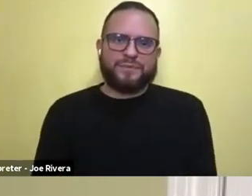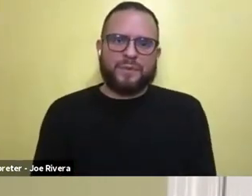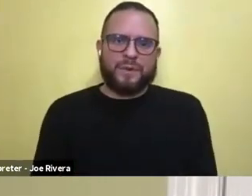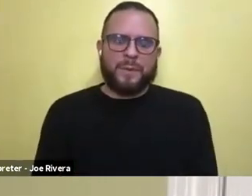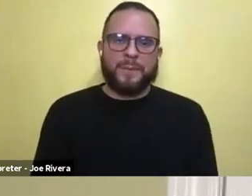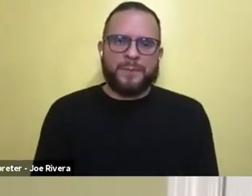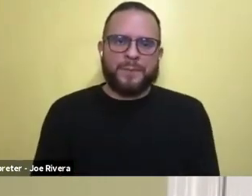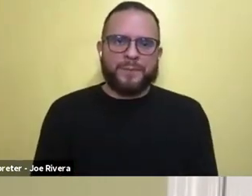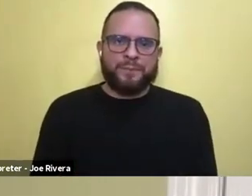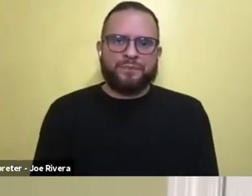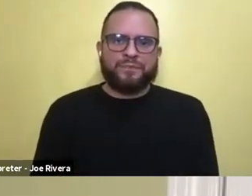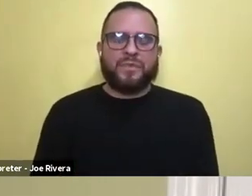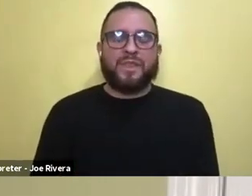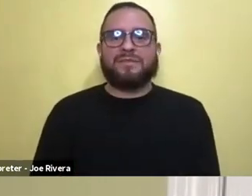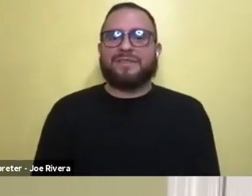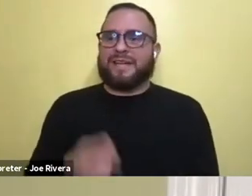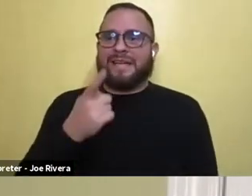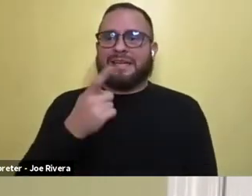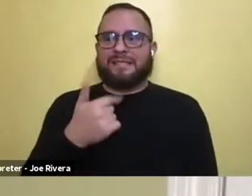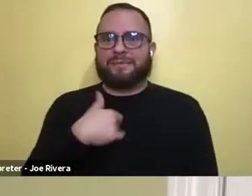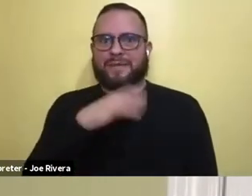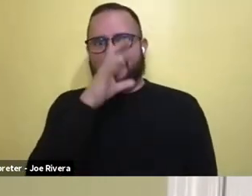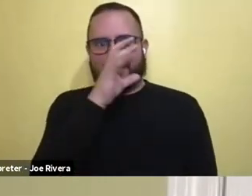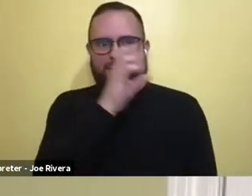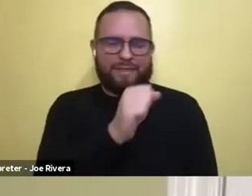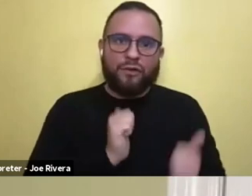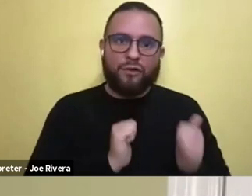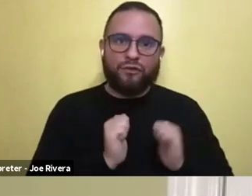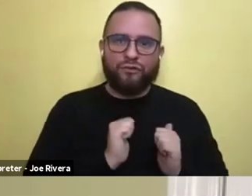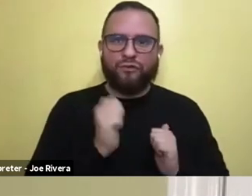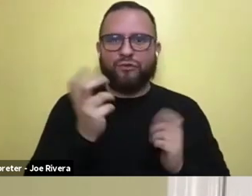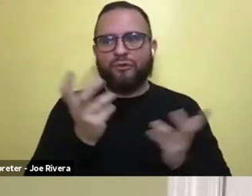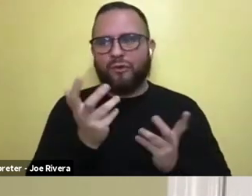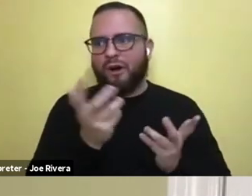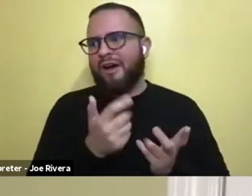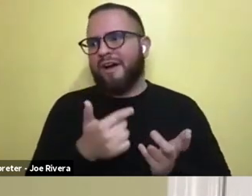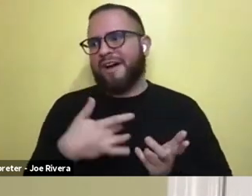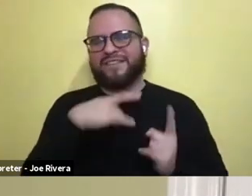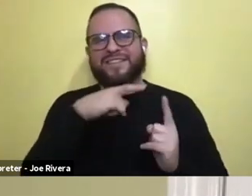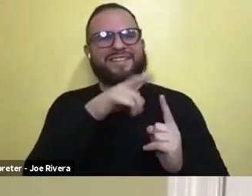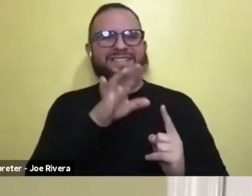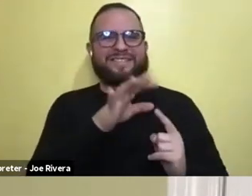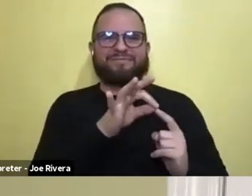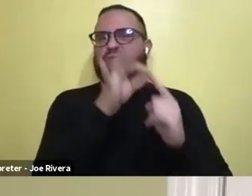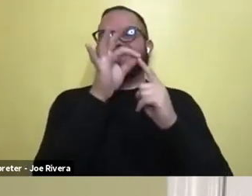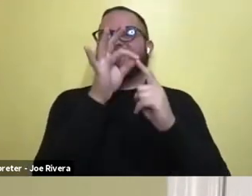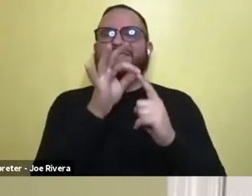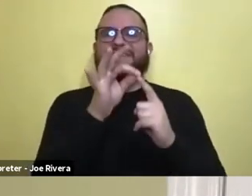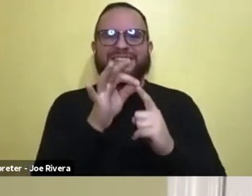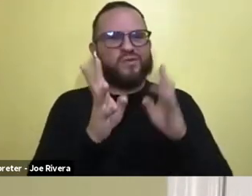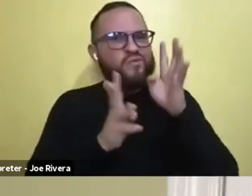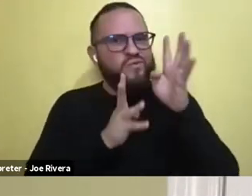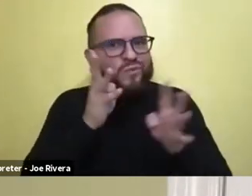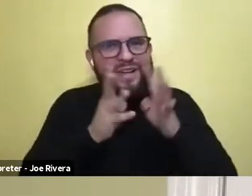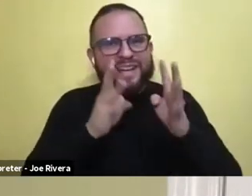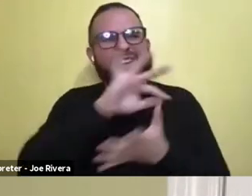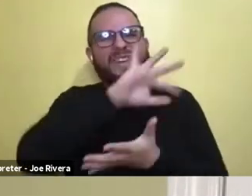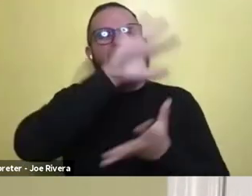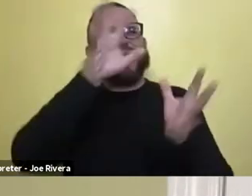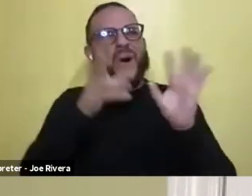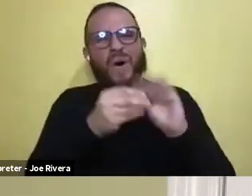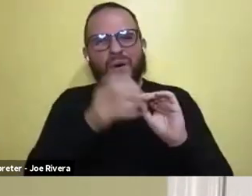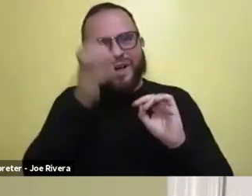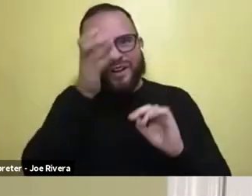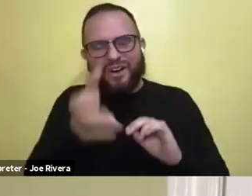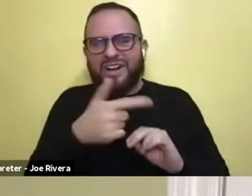me to the entire show was really the uniqueness and creativity, um, of the entire concept. I mean, I had